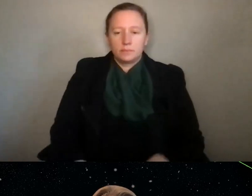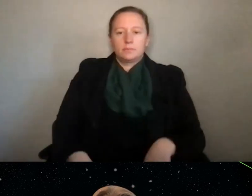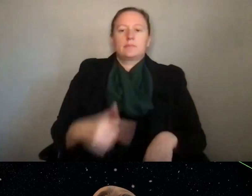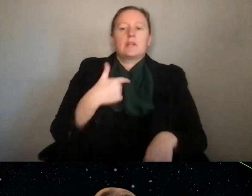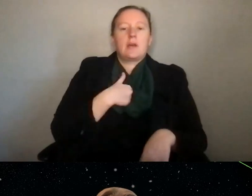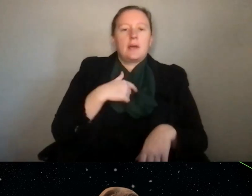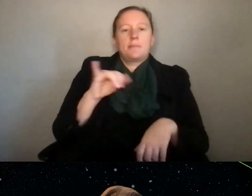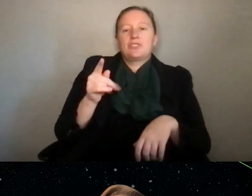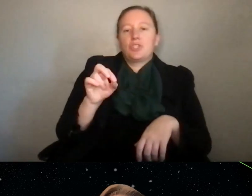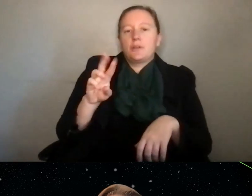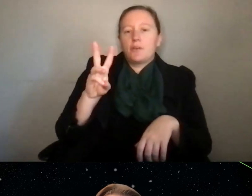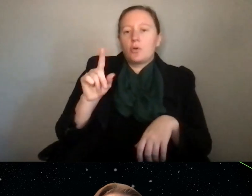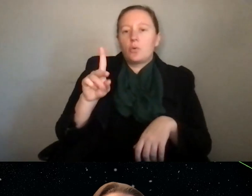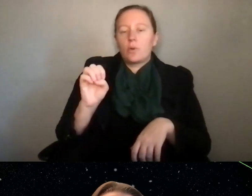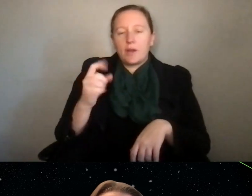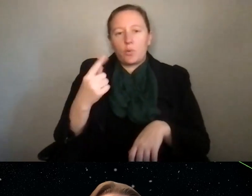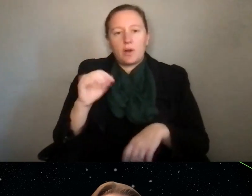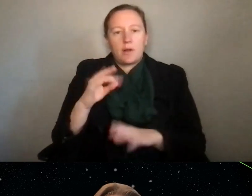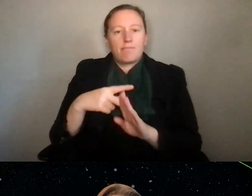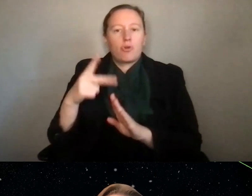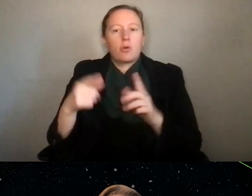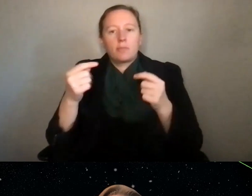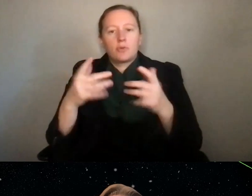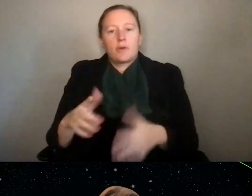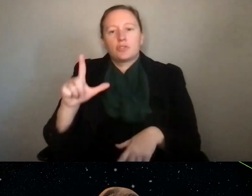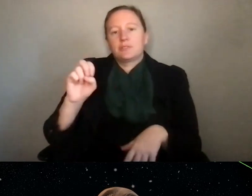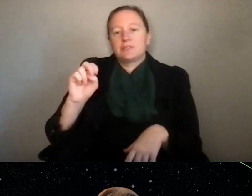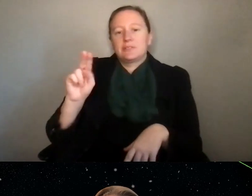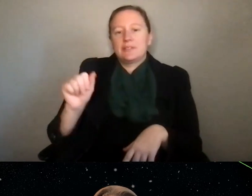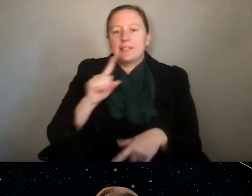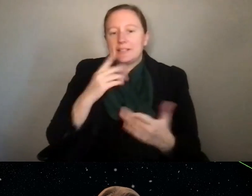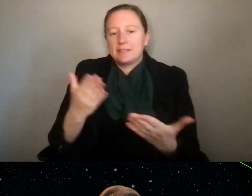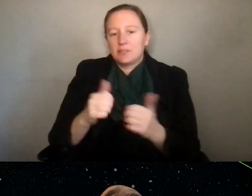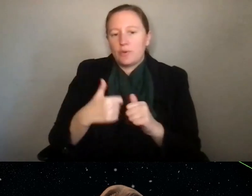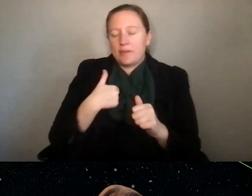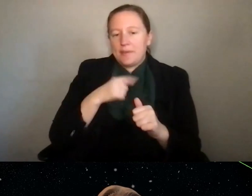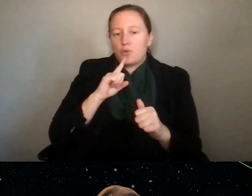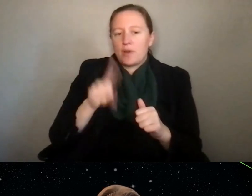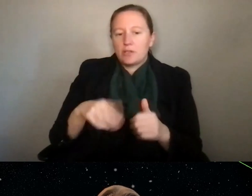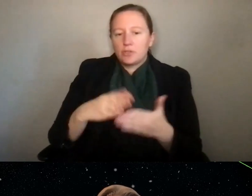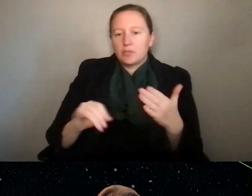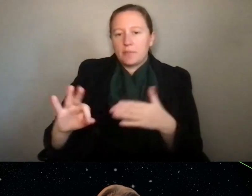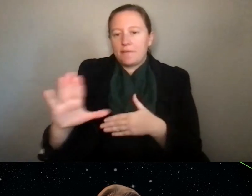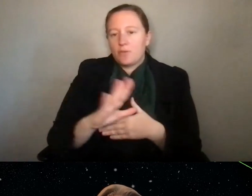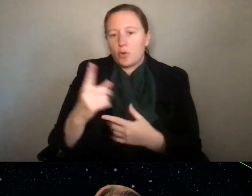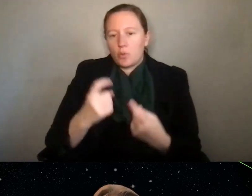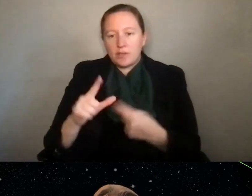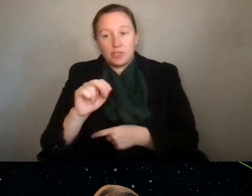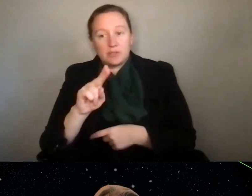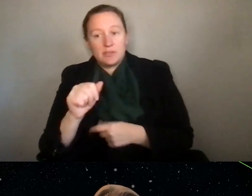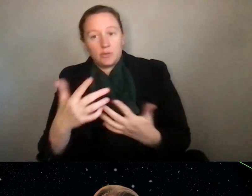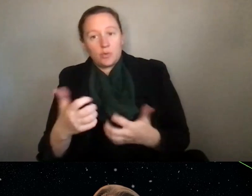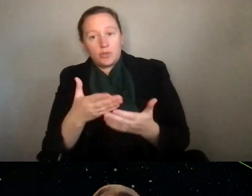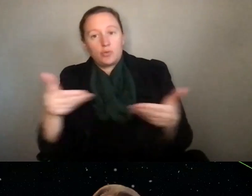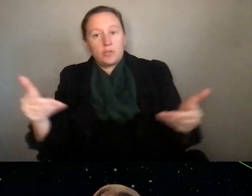the Division of Earth Sciences. And I have Lena here with me to help answer some of those questions. Lena, would you like to introduce yourself?